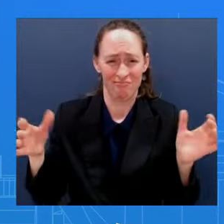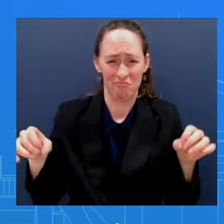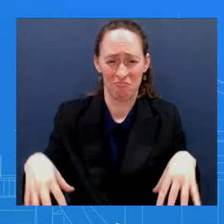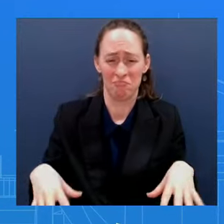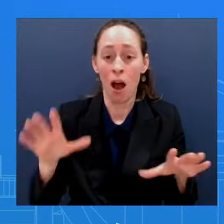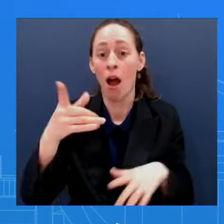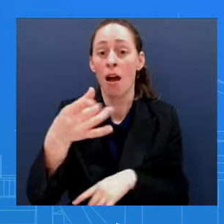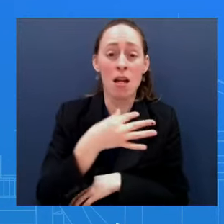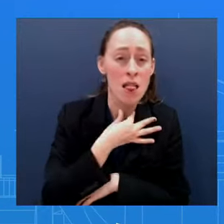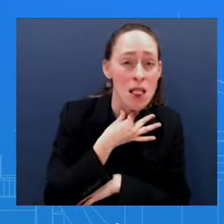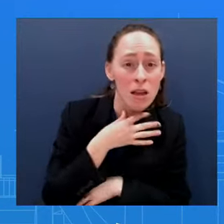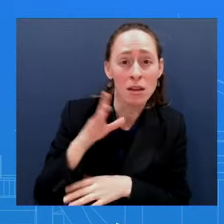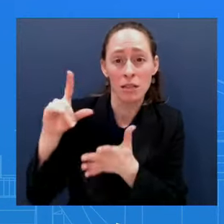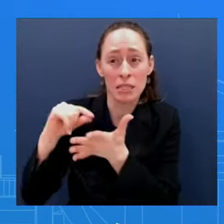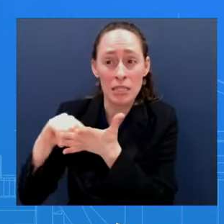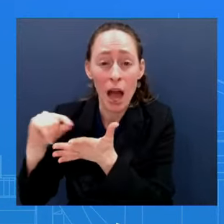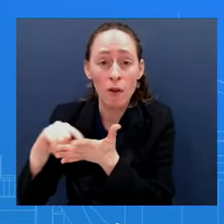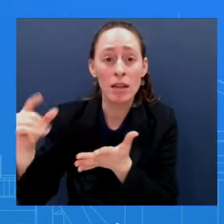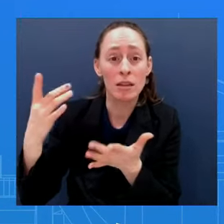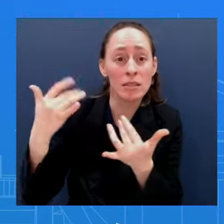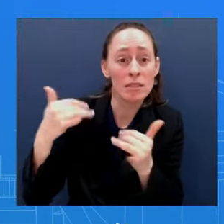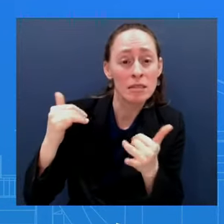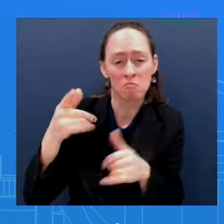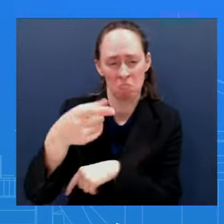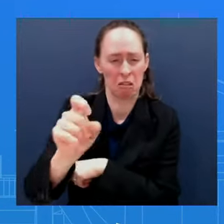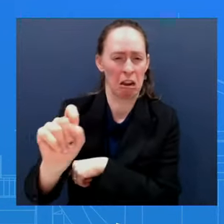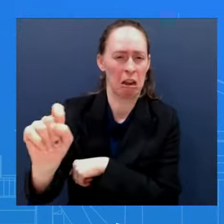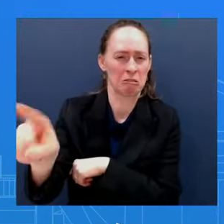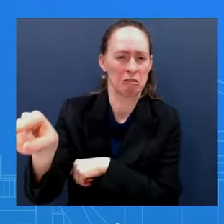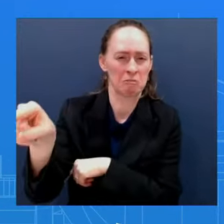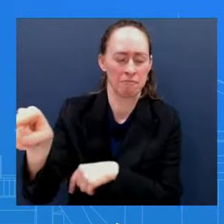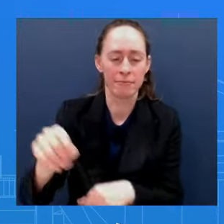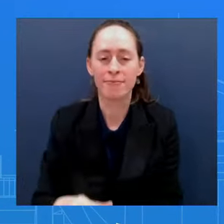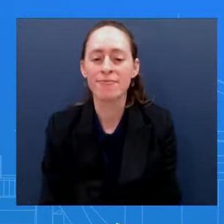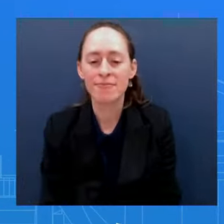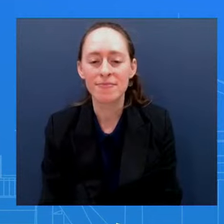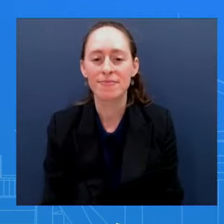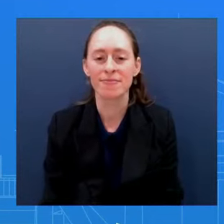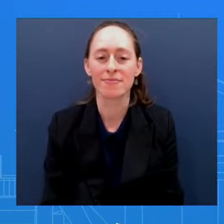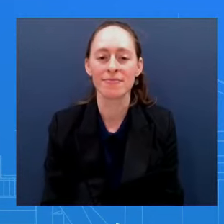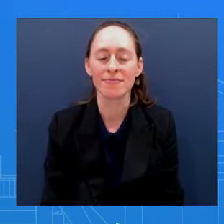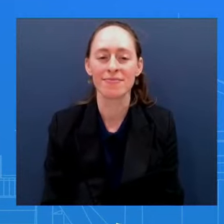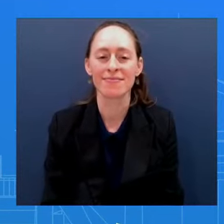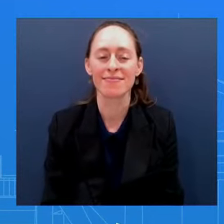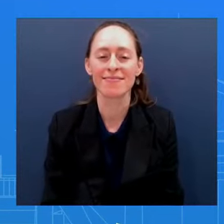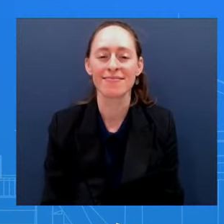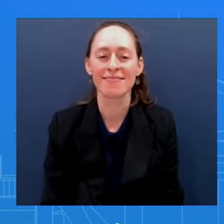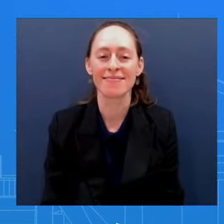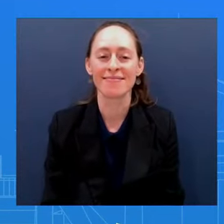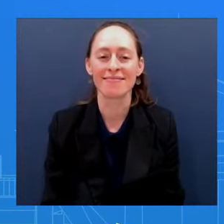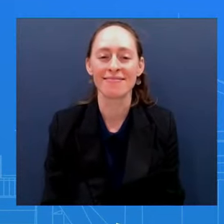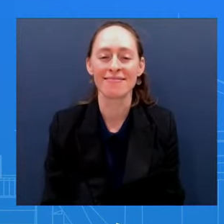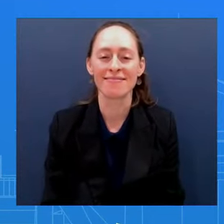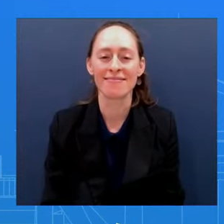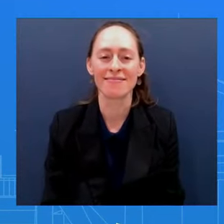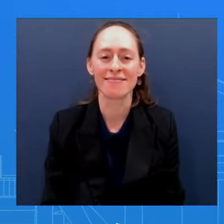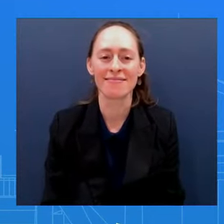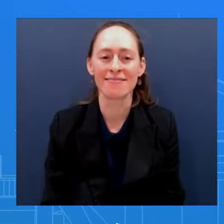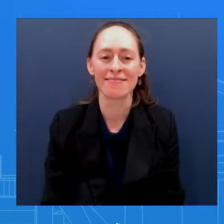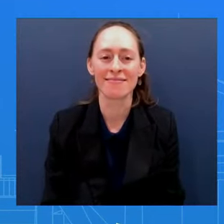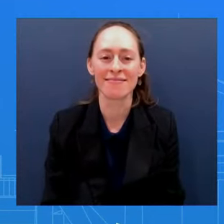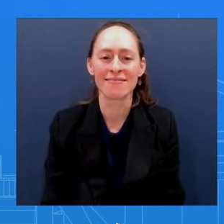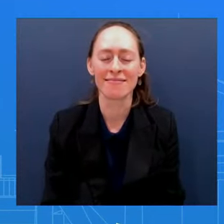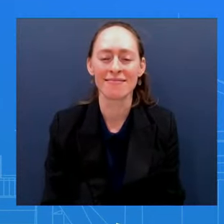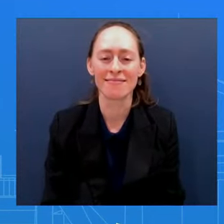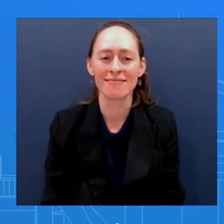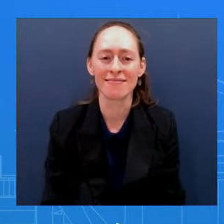hosts the King later, they're going to be making statements Why isn't the President, given all these questions about Special Counsel and other words Why isn't